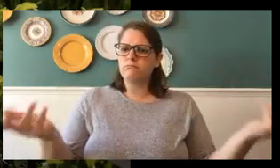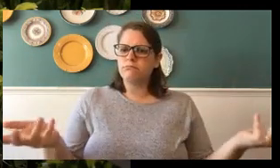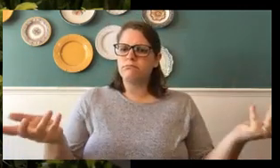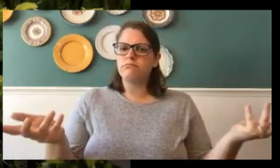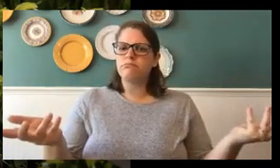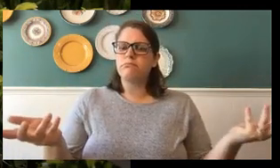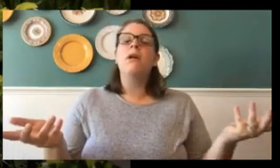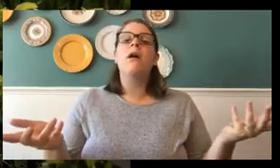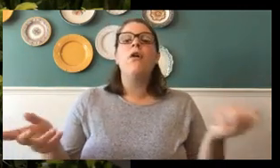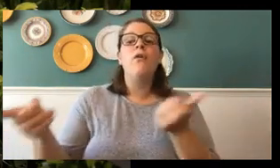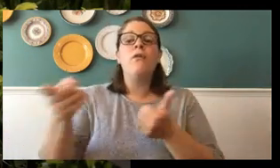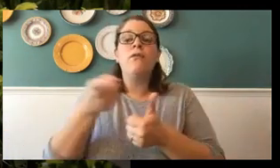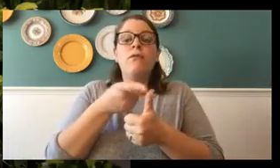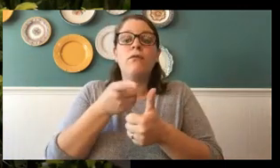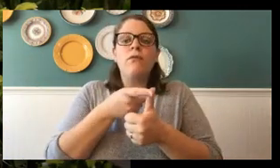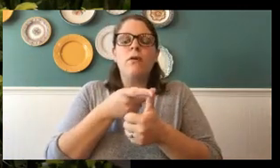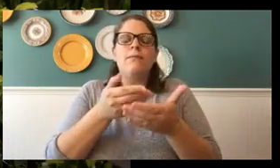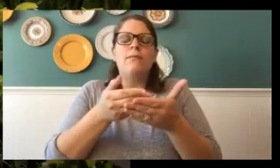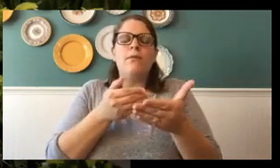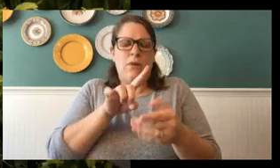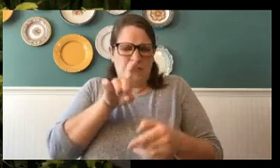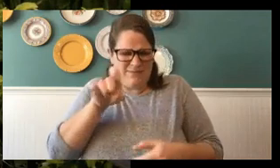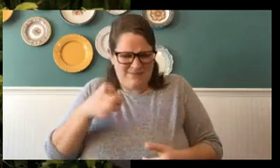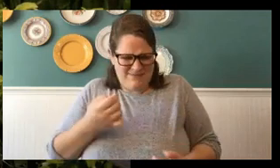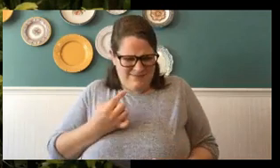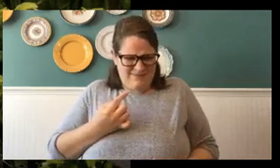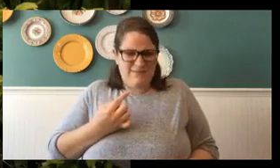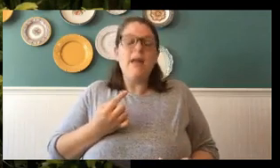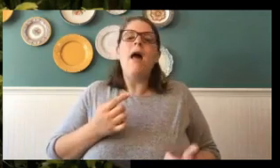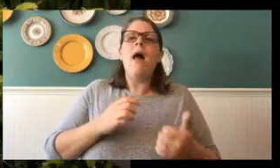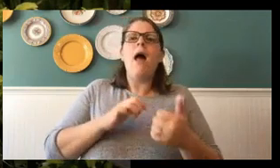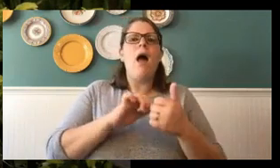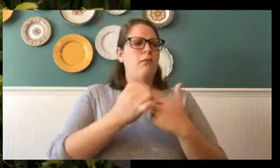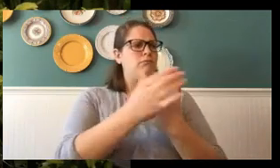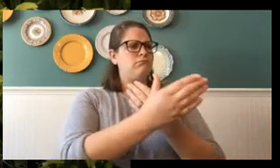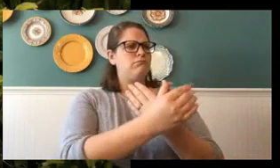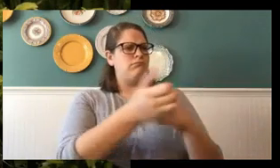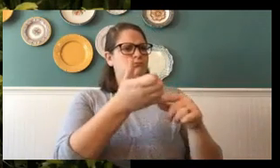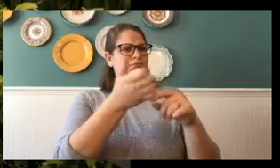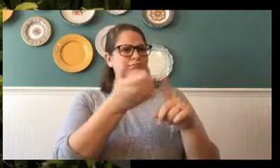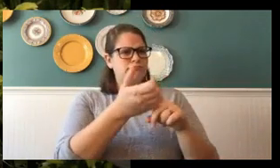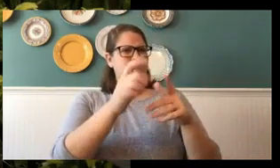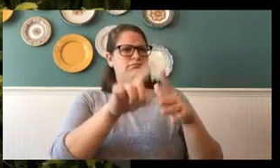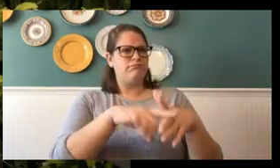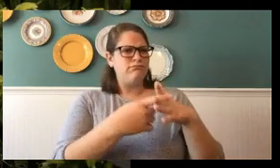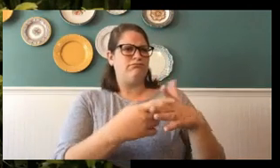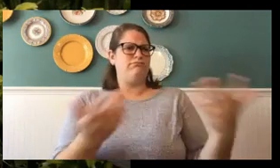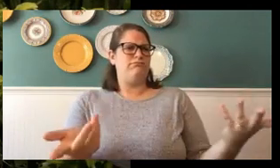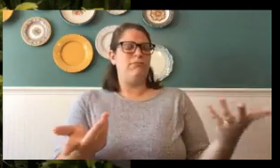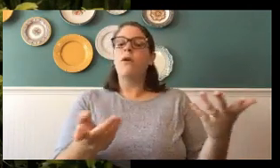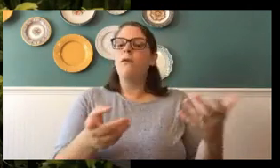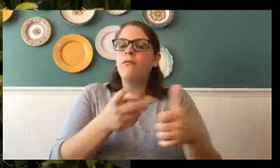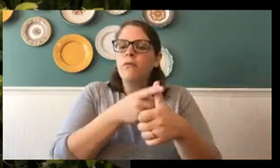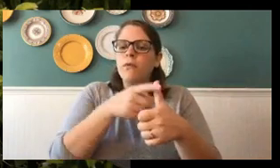Well, first of all, before you ask, how does a butterfly begin? We need to understand what a